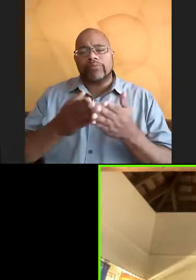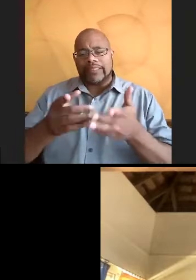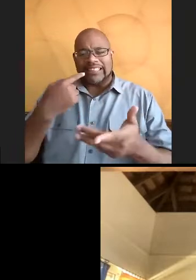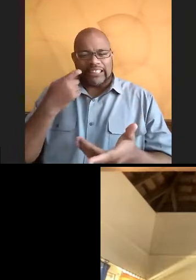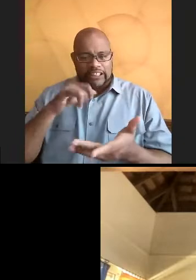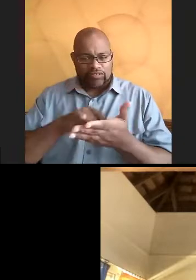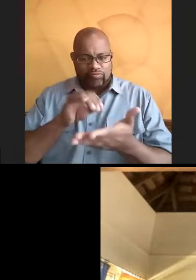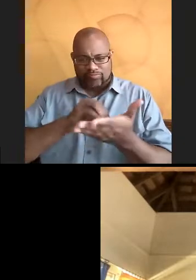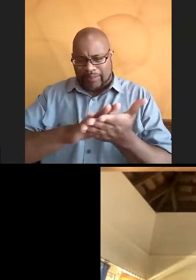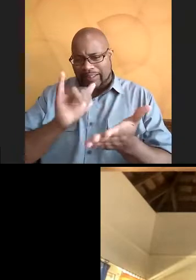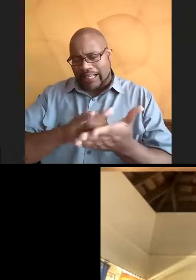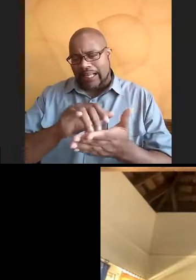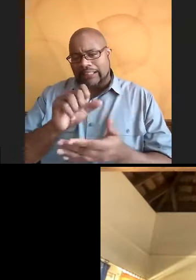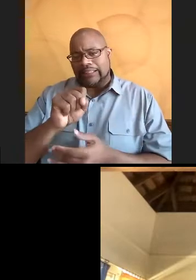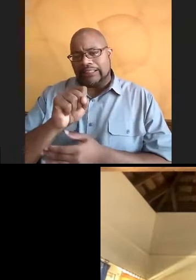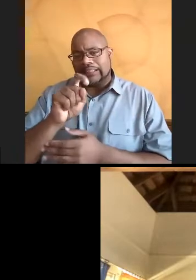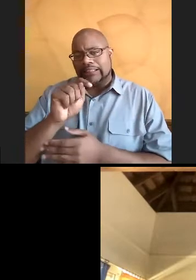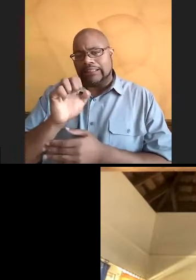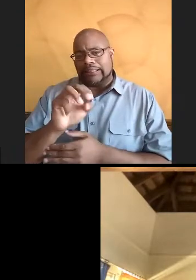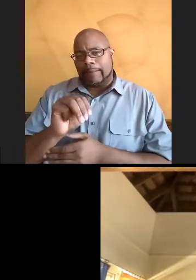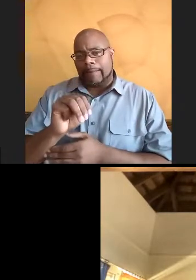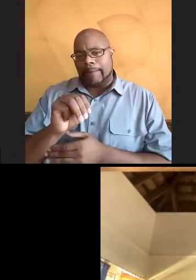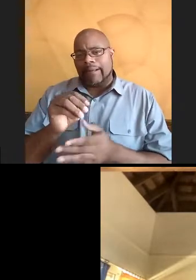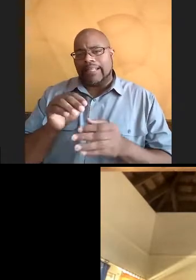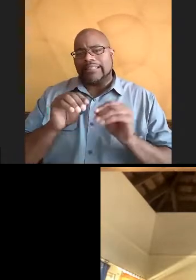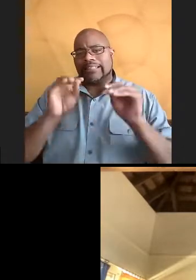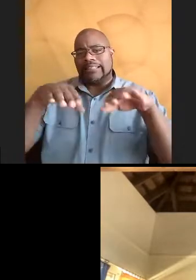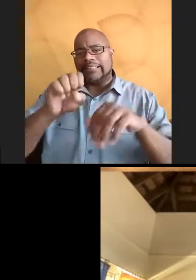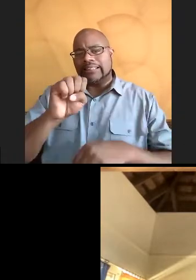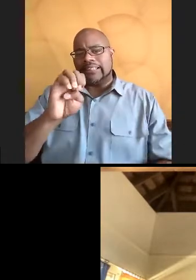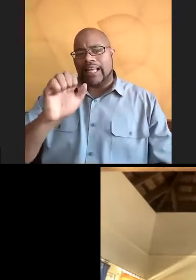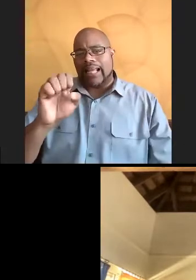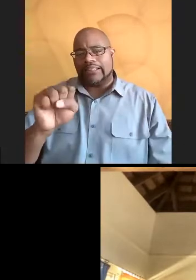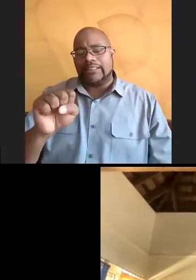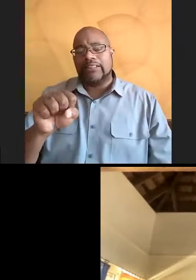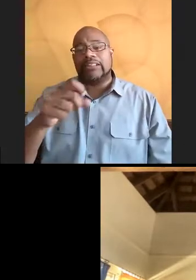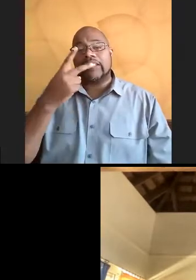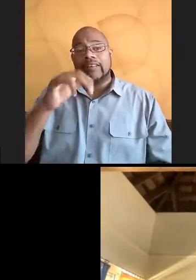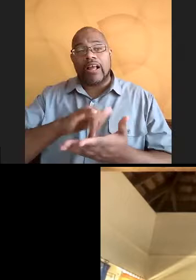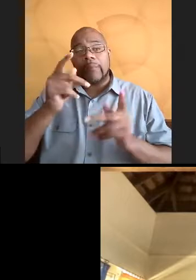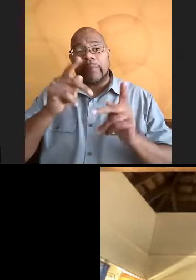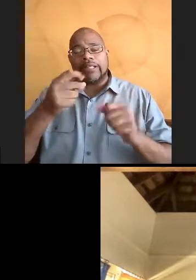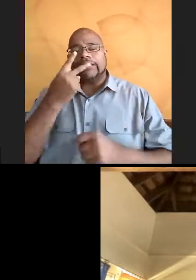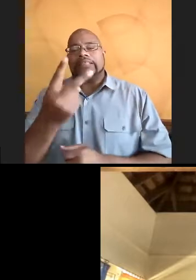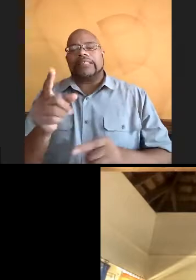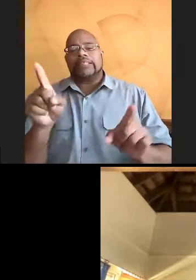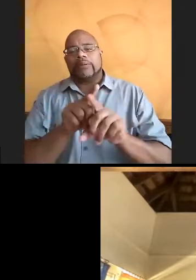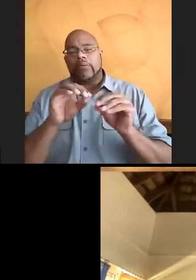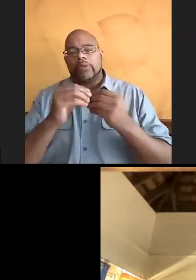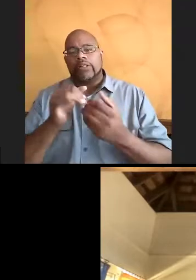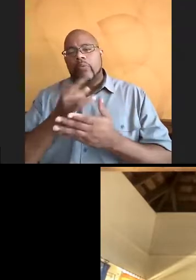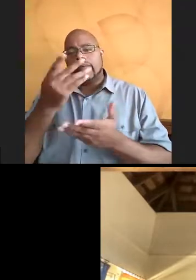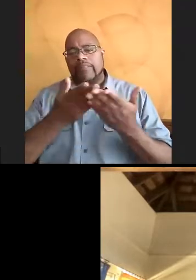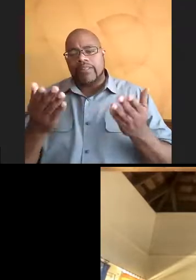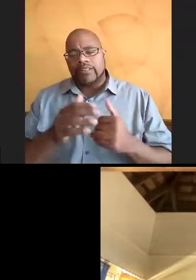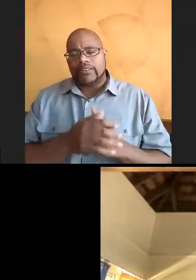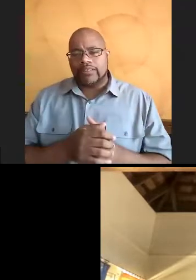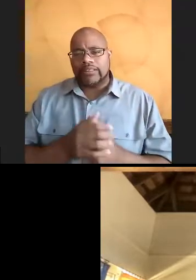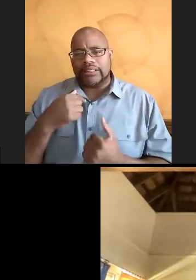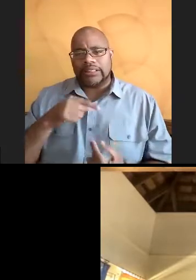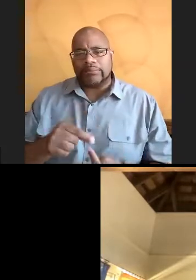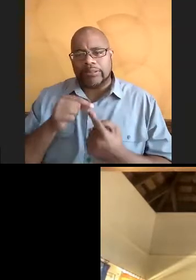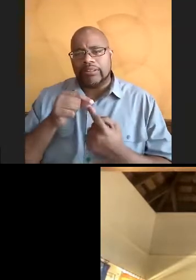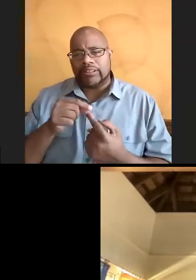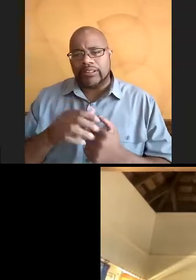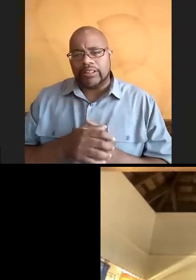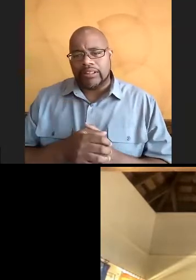hopefully we will get that information on the YouTube chat as well. And so other folks can see that, you know, that's one of the things, right, especially being